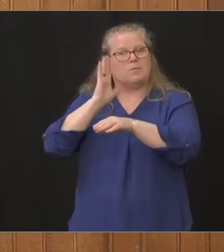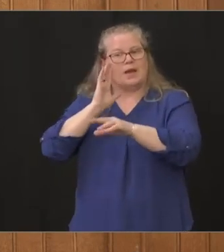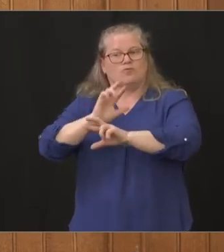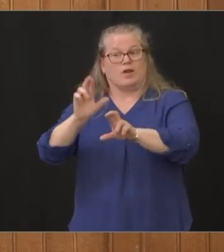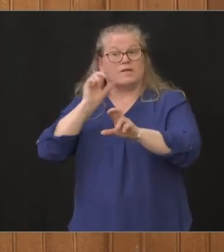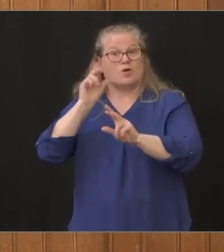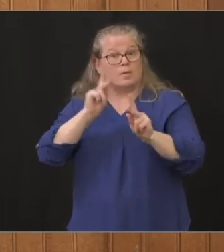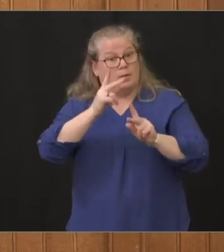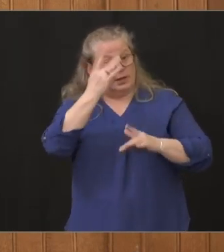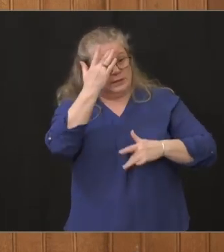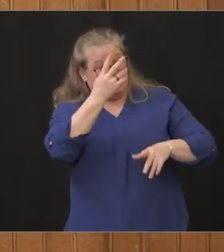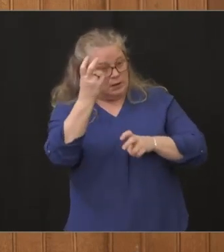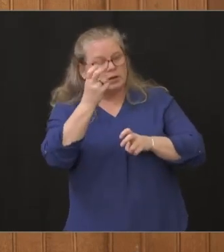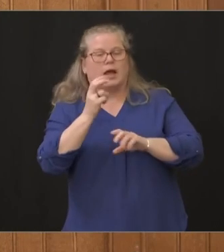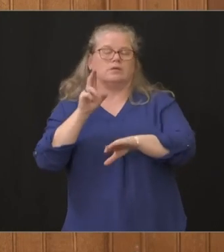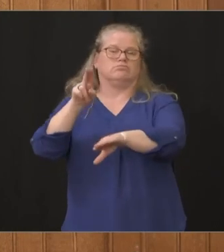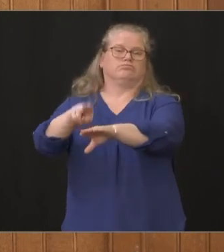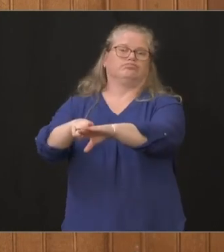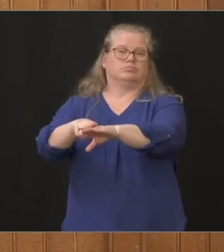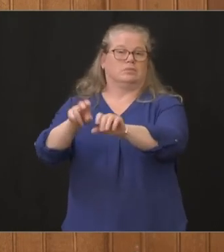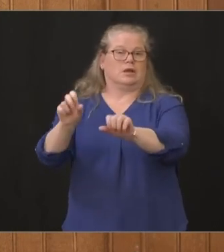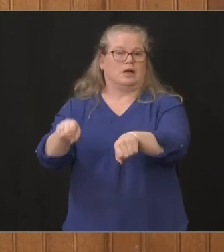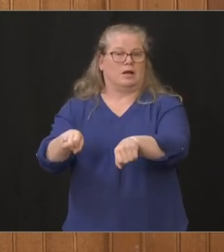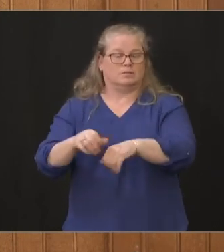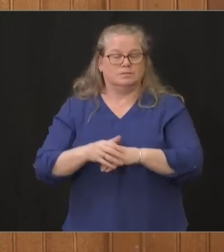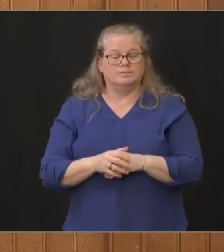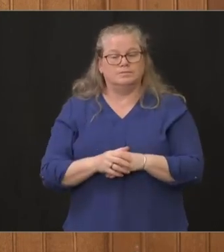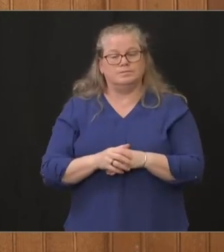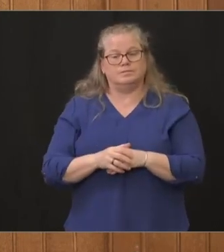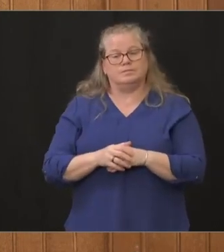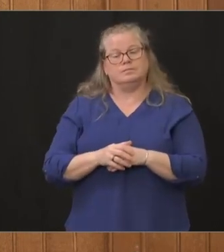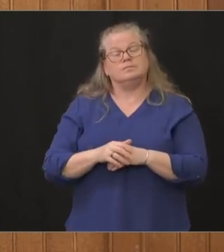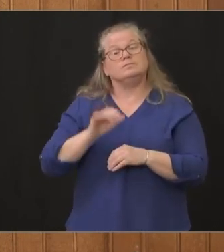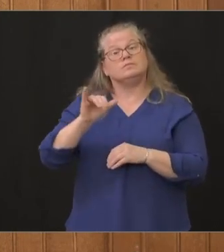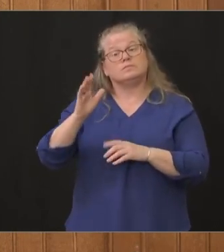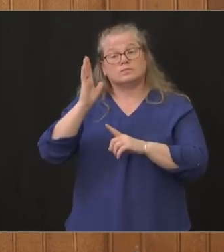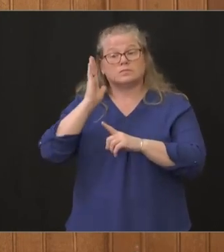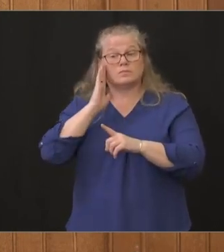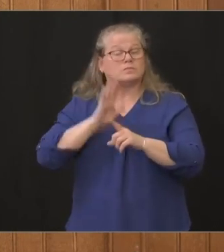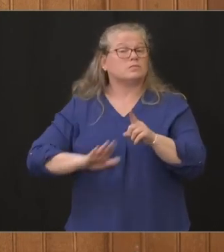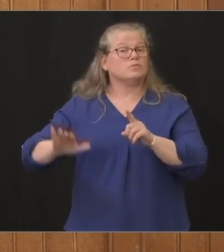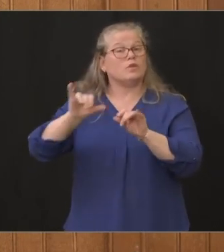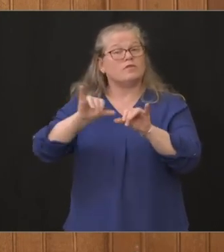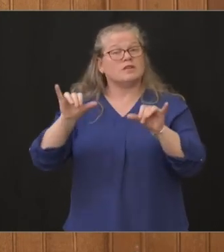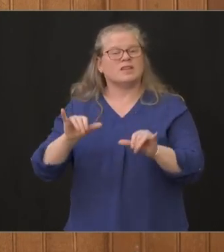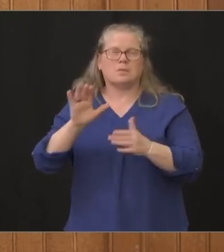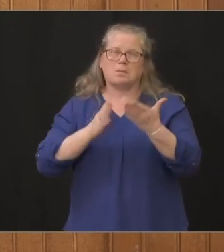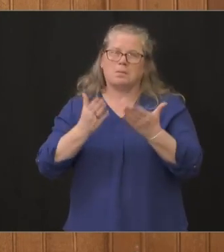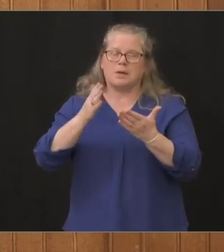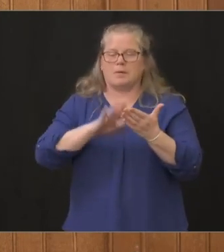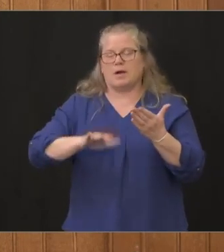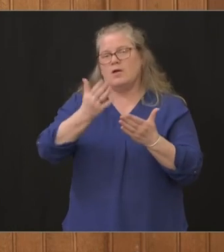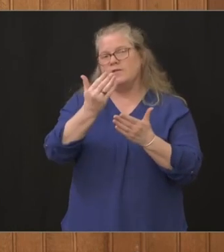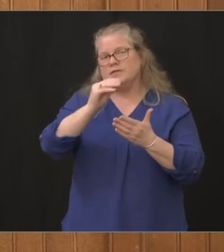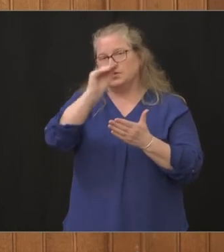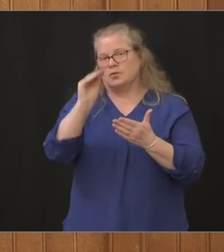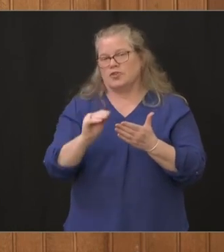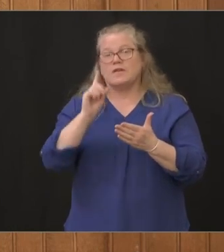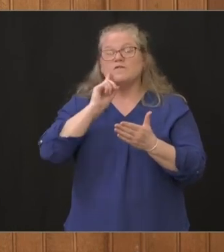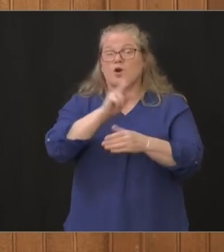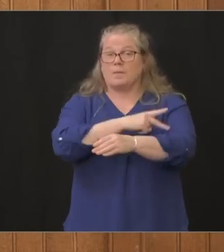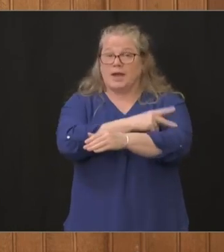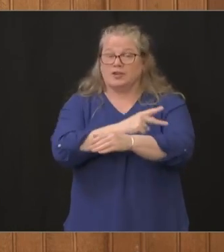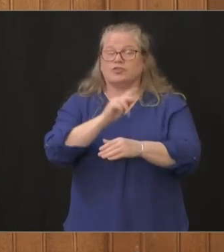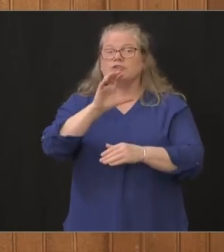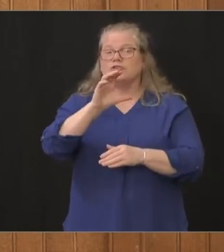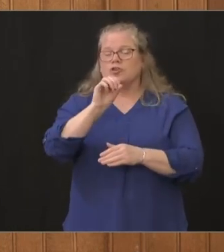possible still a relatively small percentage of those beds across the system about 15 percent are either covet positive patients